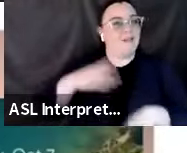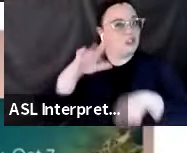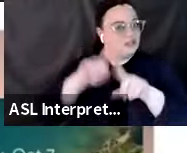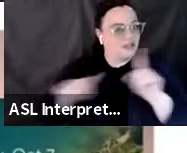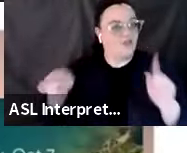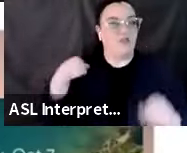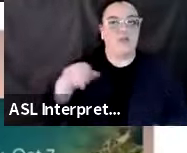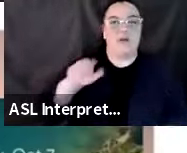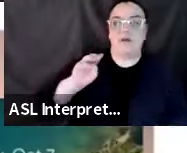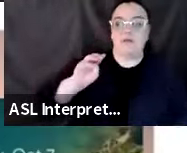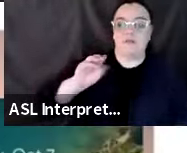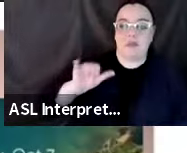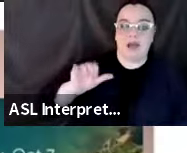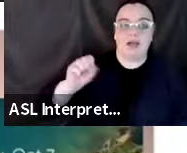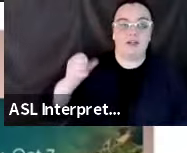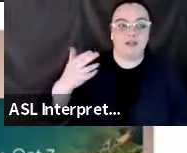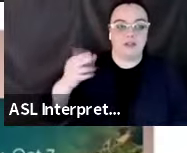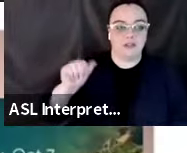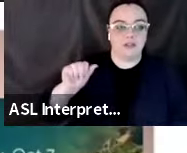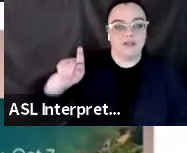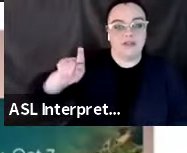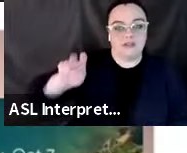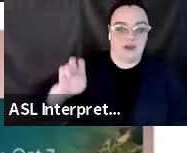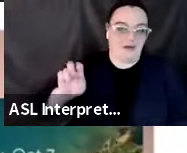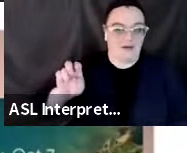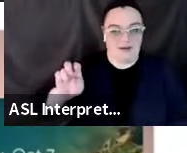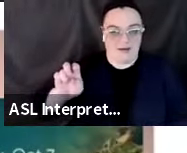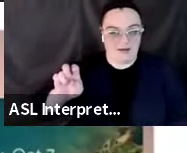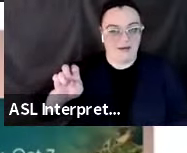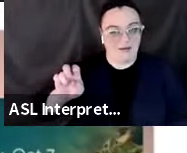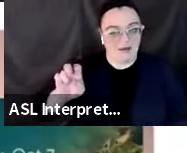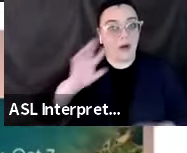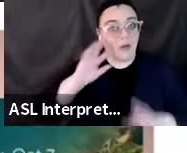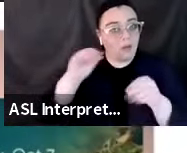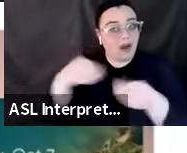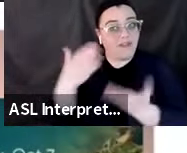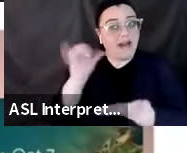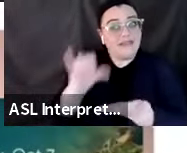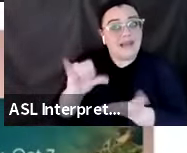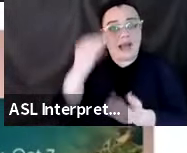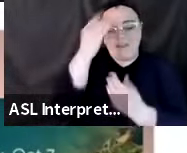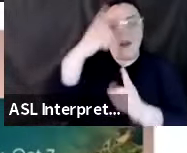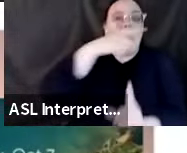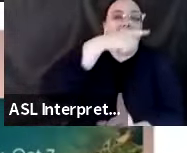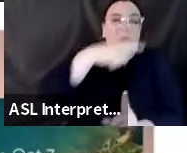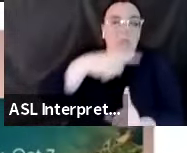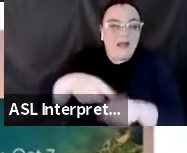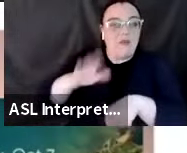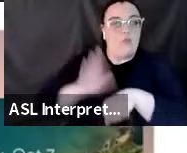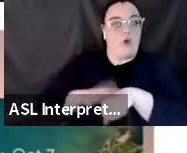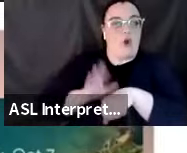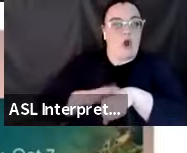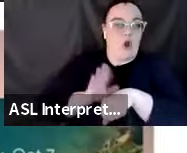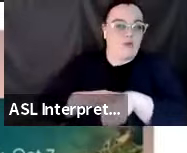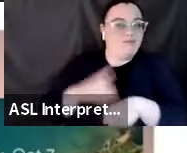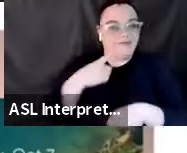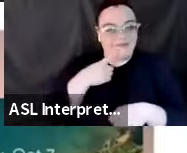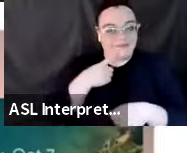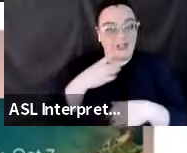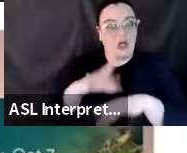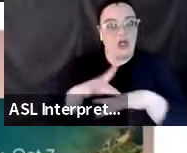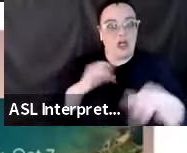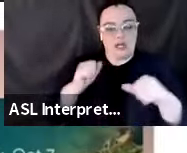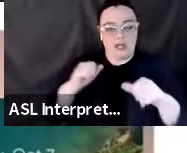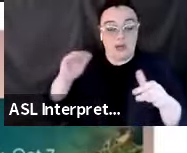well, it's not all that MyShake provides. MyShake is providing a warning that the waves are on their way to you,